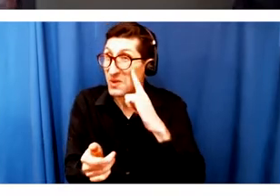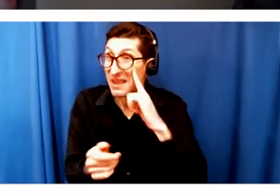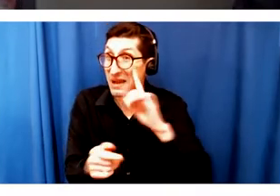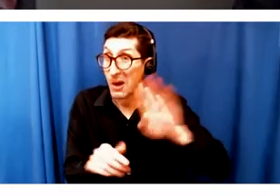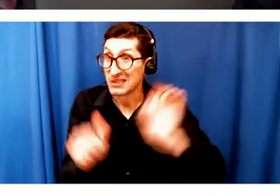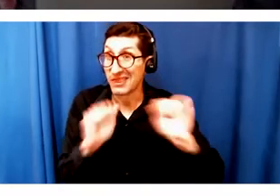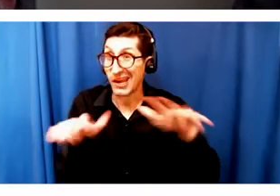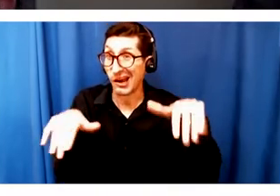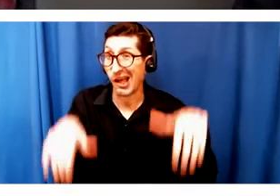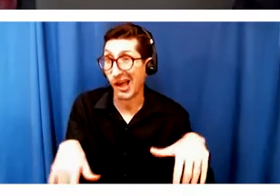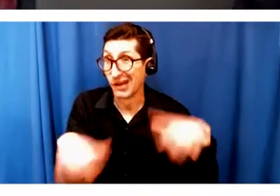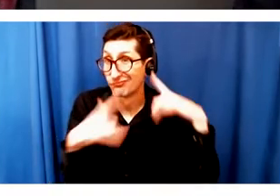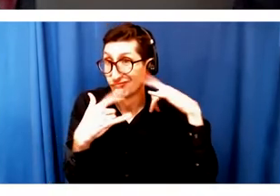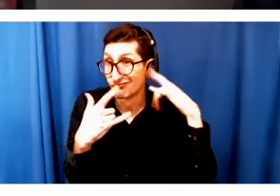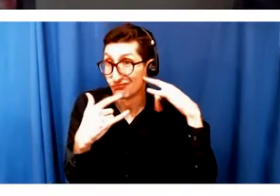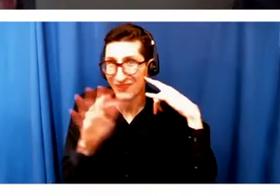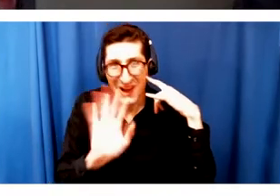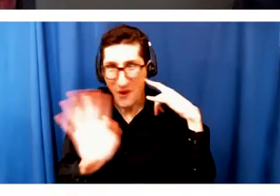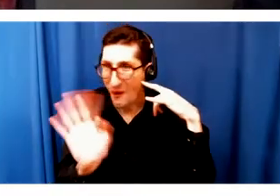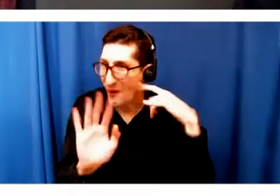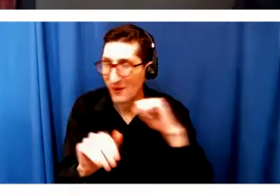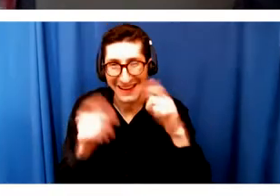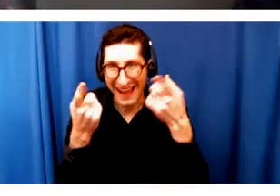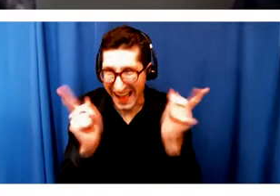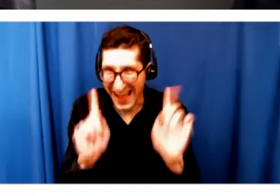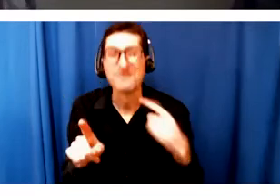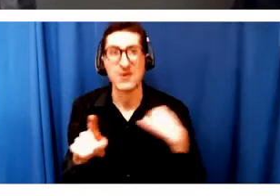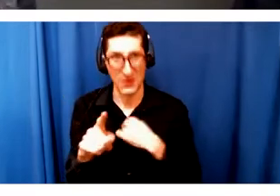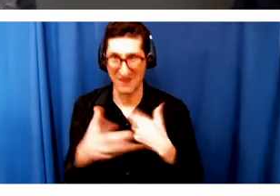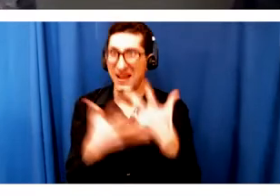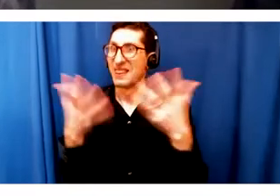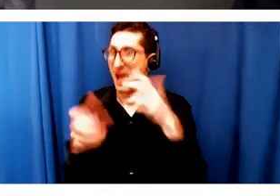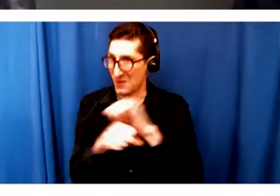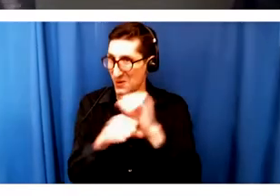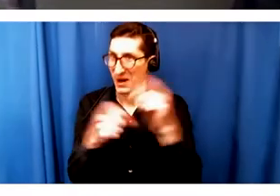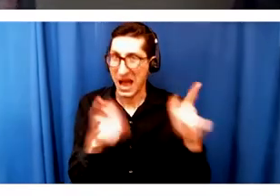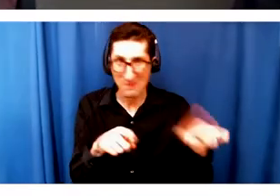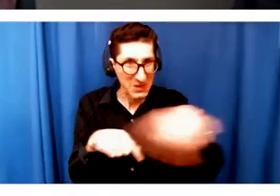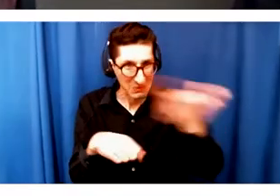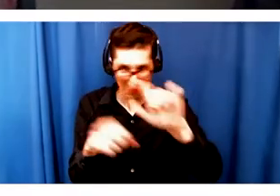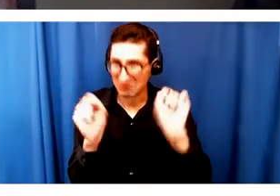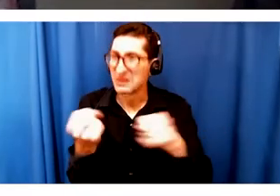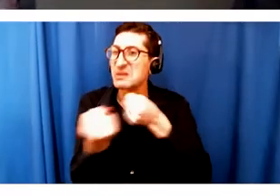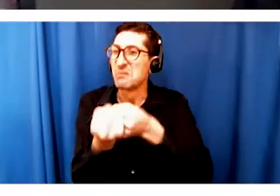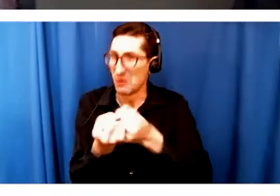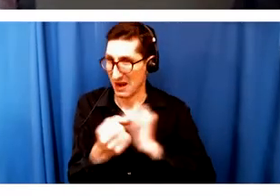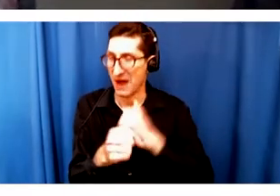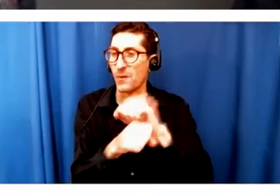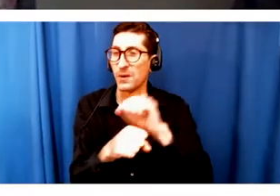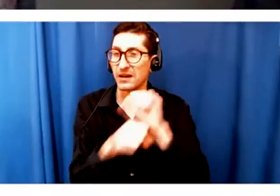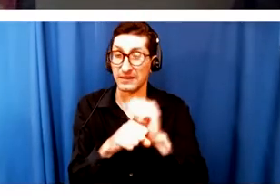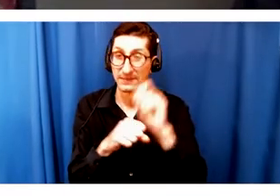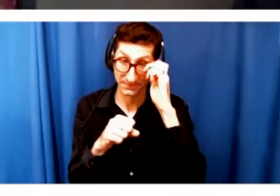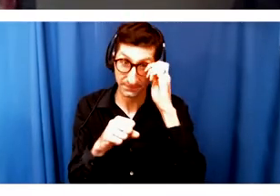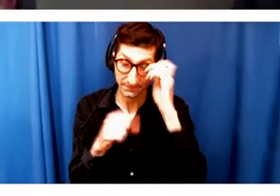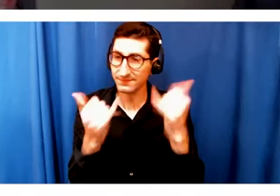well, that is not exactly the case. And so there's a lot of work to check out and a lot of work to support. Now I want to change directions to share out